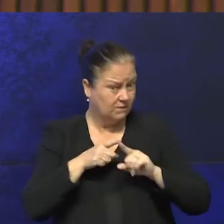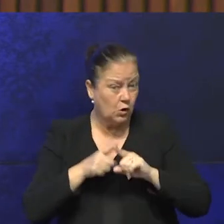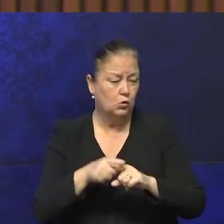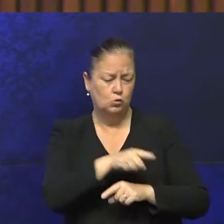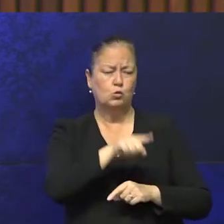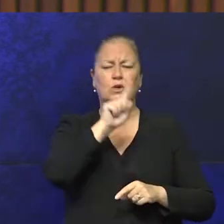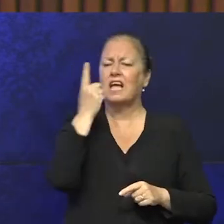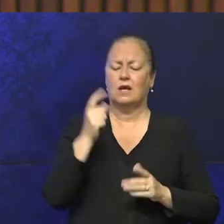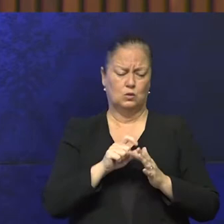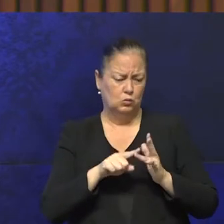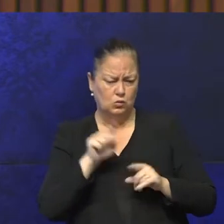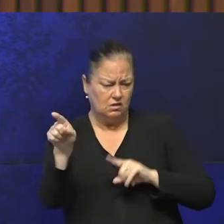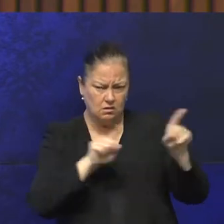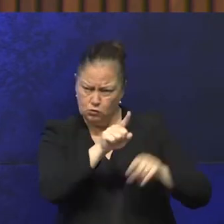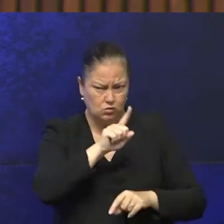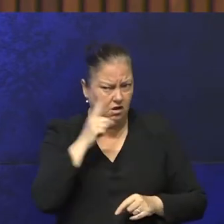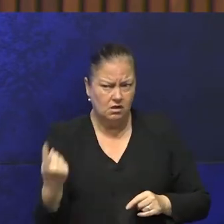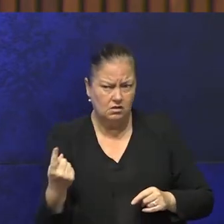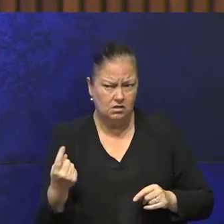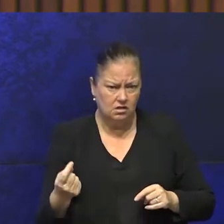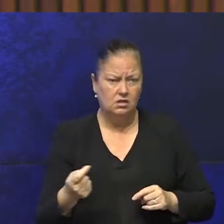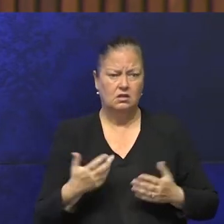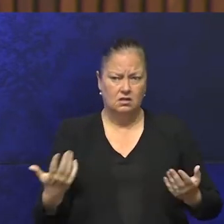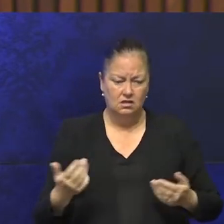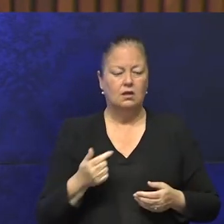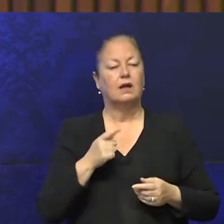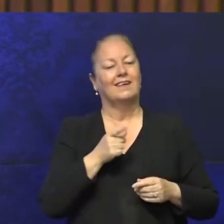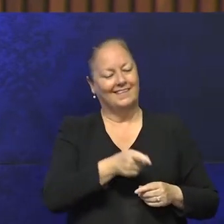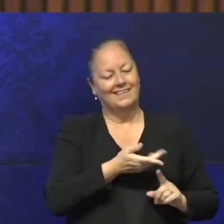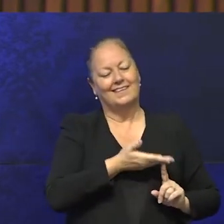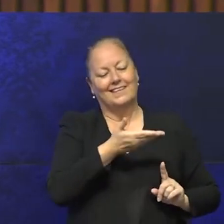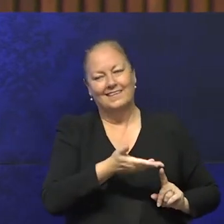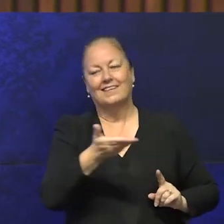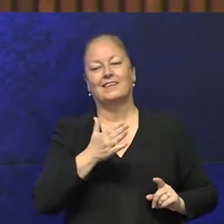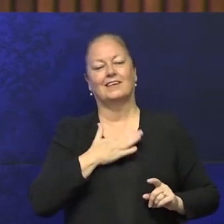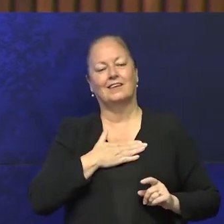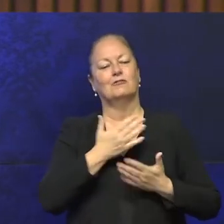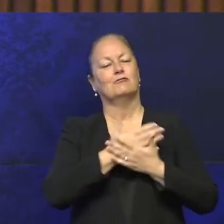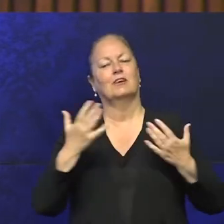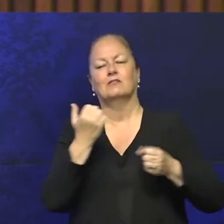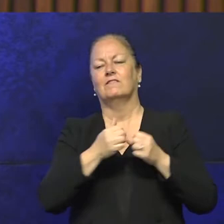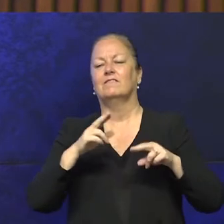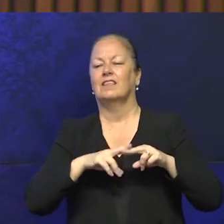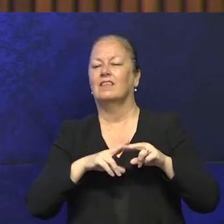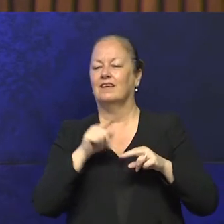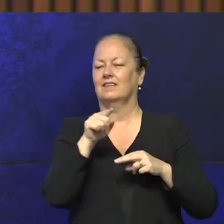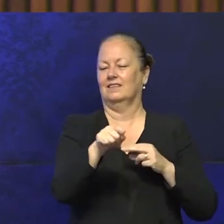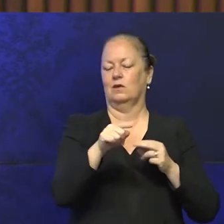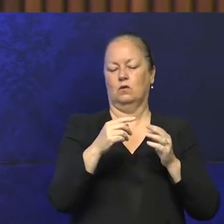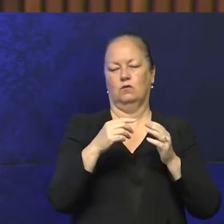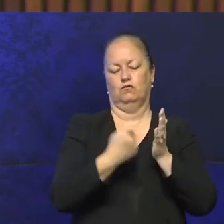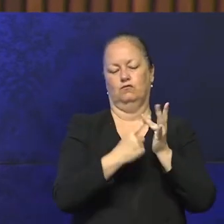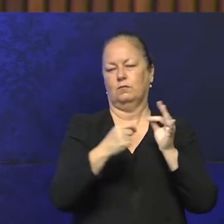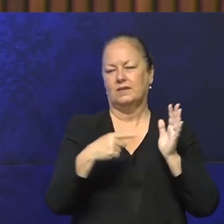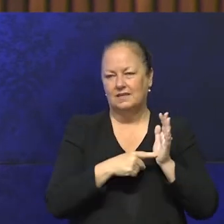do that, and as like I said, William Barrack passed it on to my great grandfather, Robert Wandun, and he